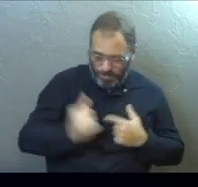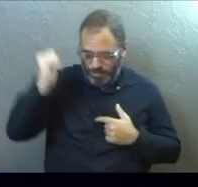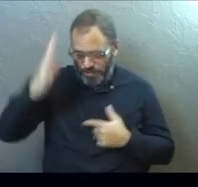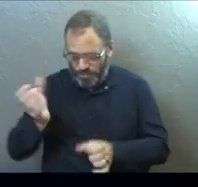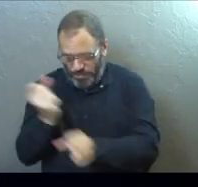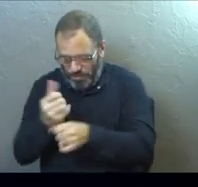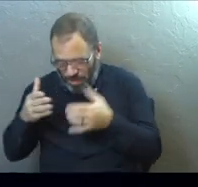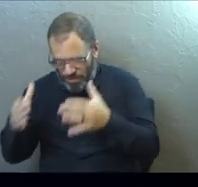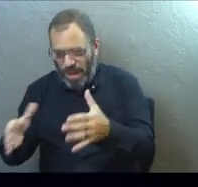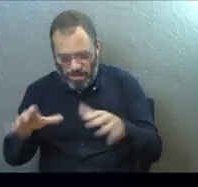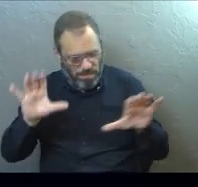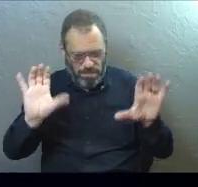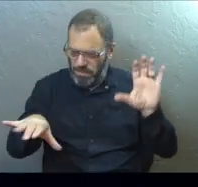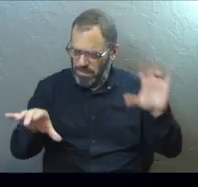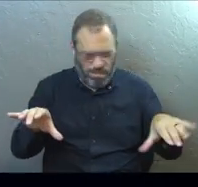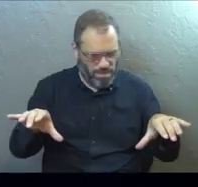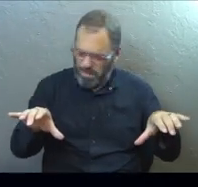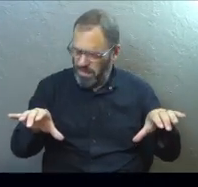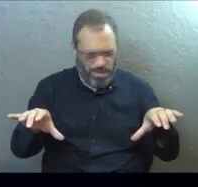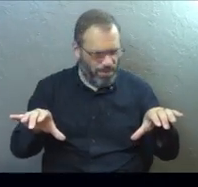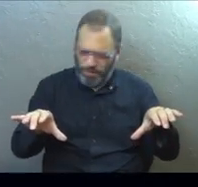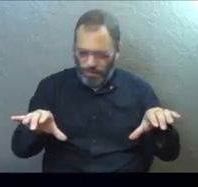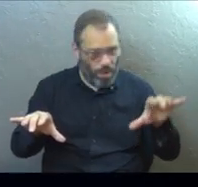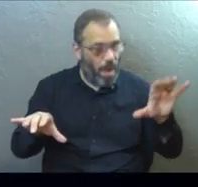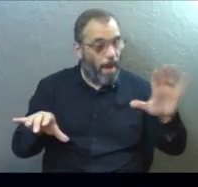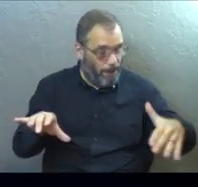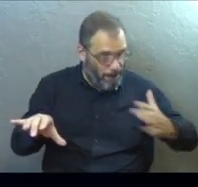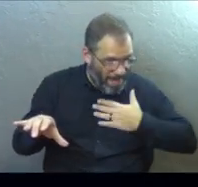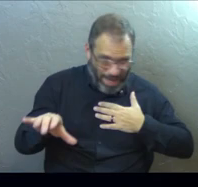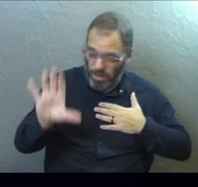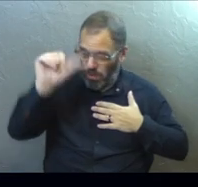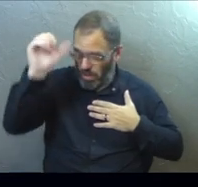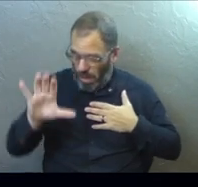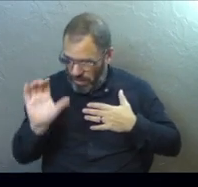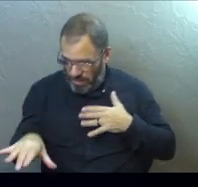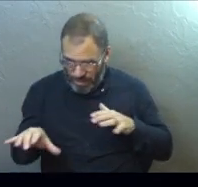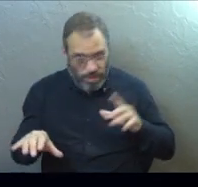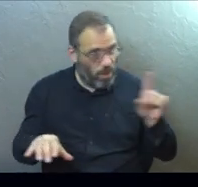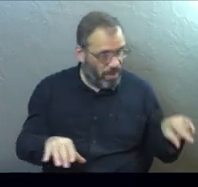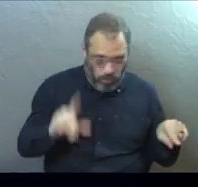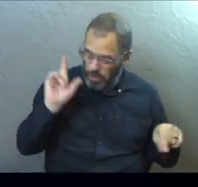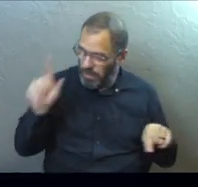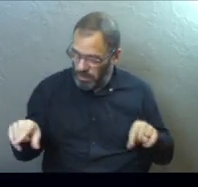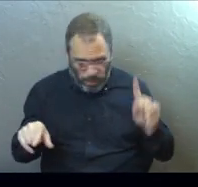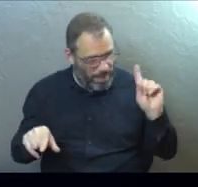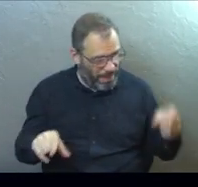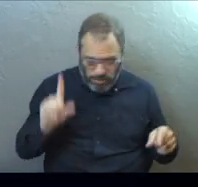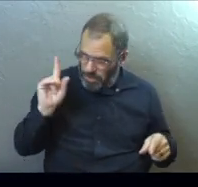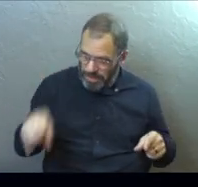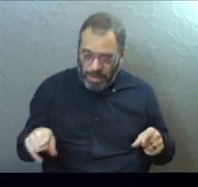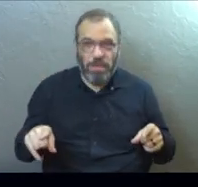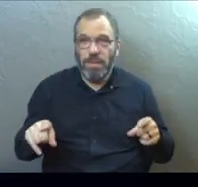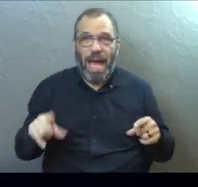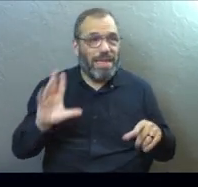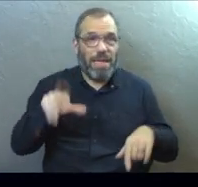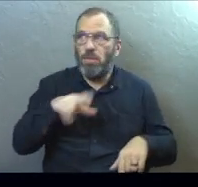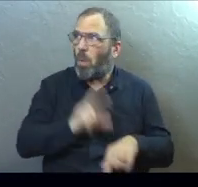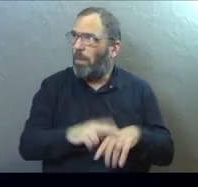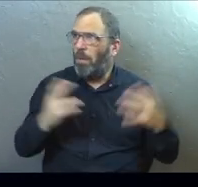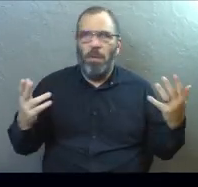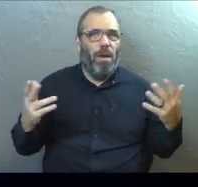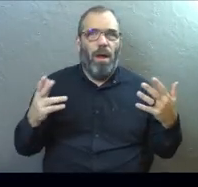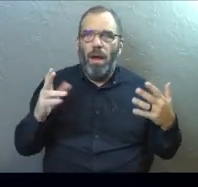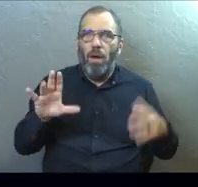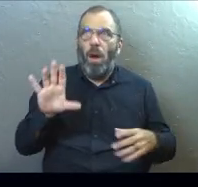it's a God-shaped path, right? Like right there. It's like it's one or the other. And that is often the true binary of our lives, right? Like